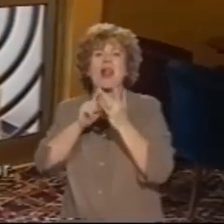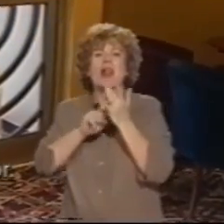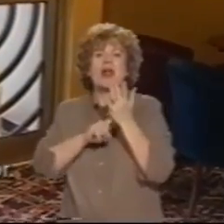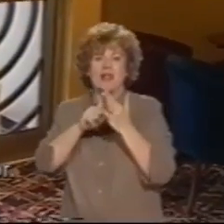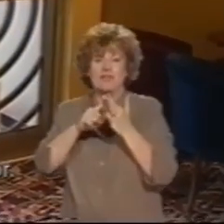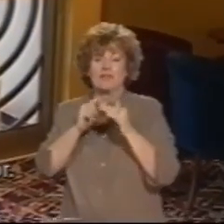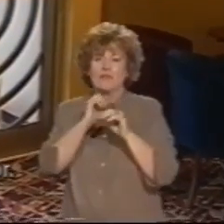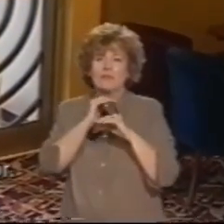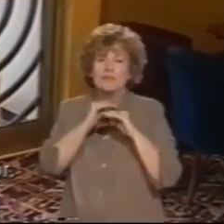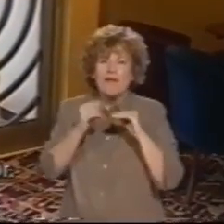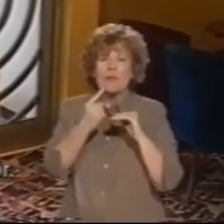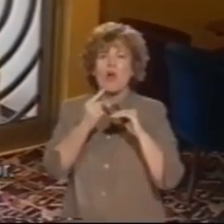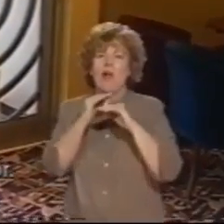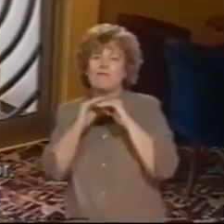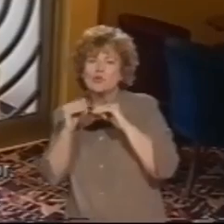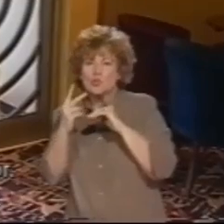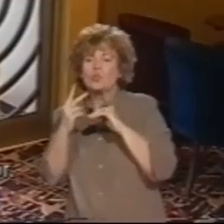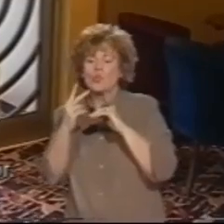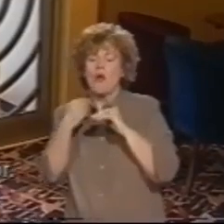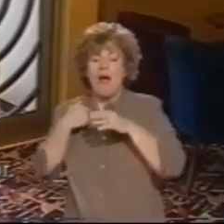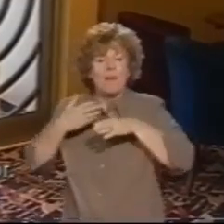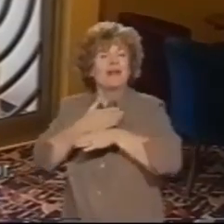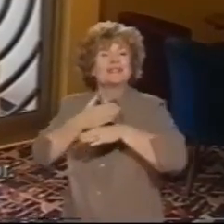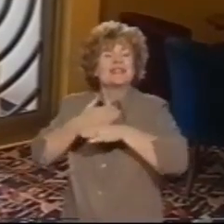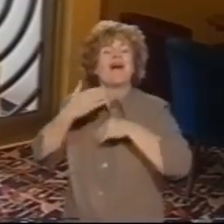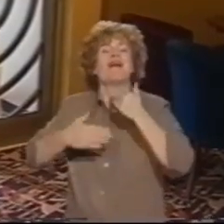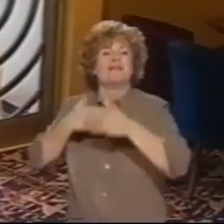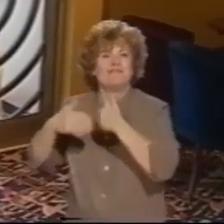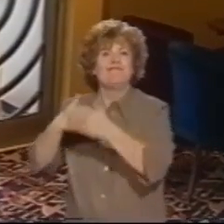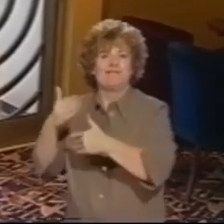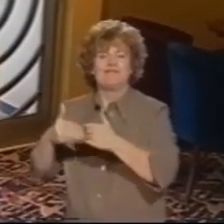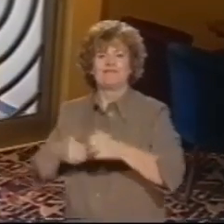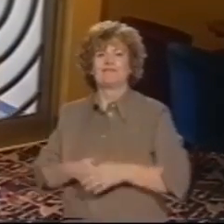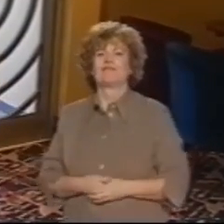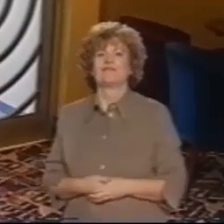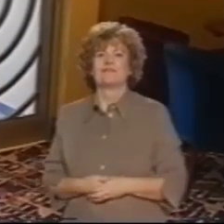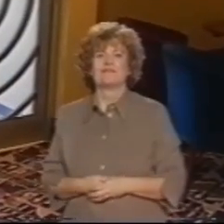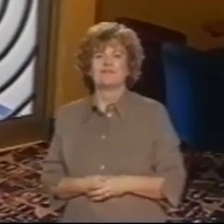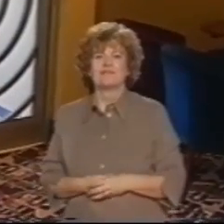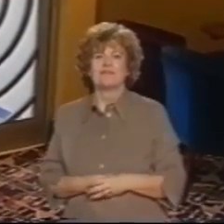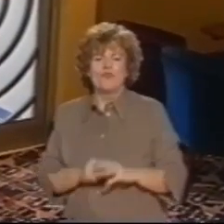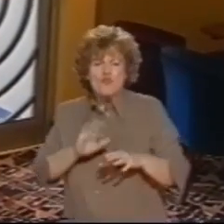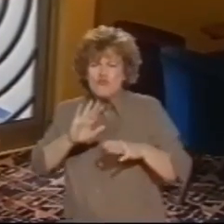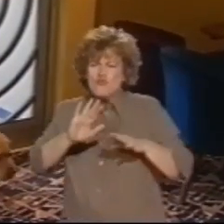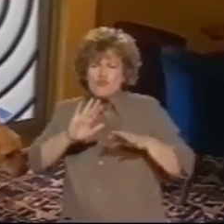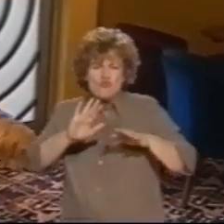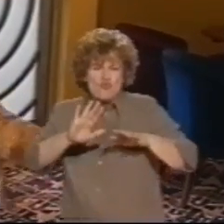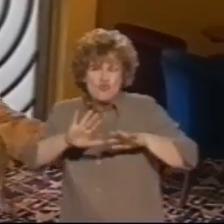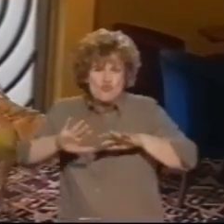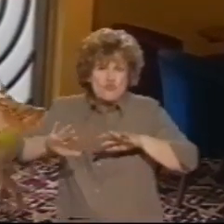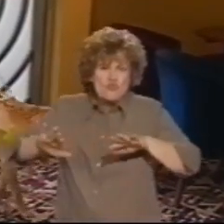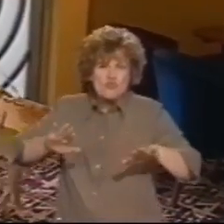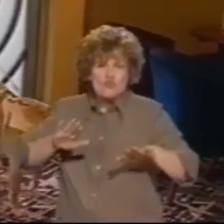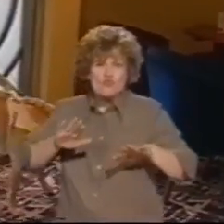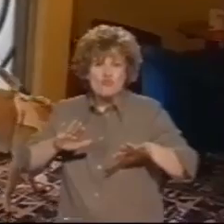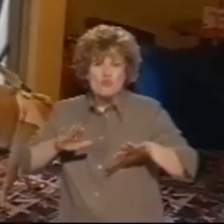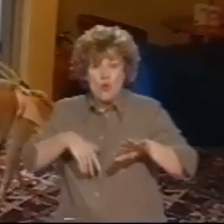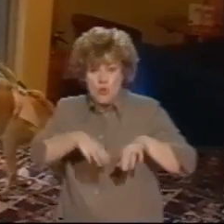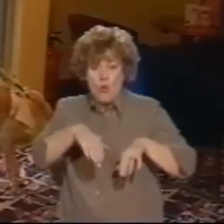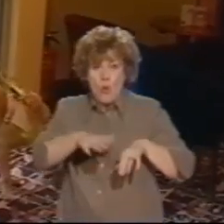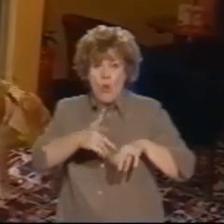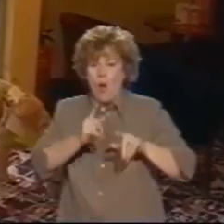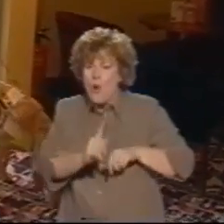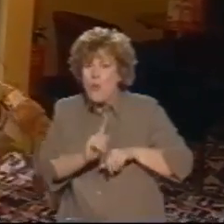Great. Oh, that's a heavy tool. Here we go. And wait. Good girl.